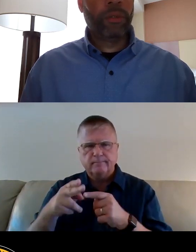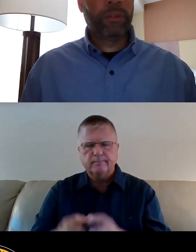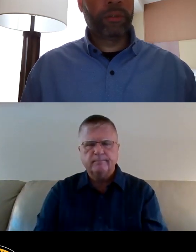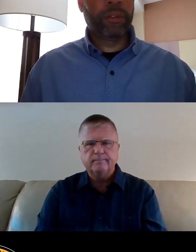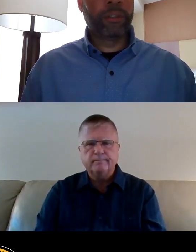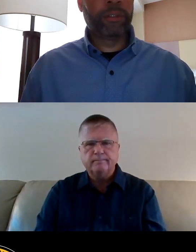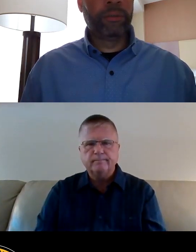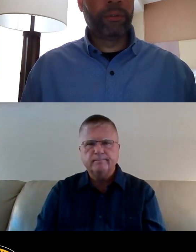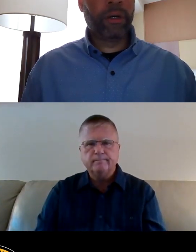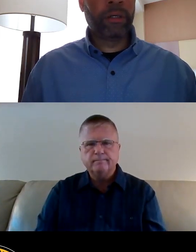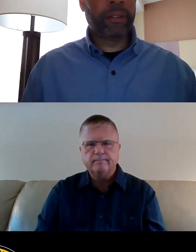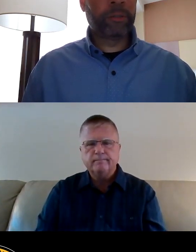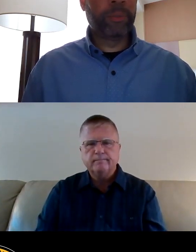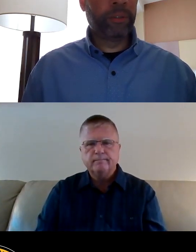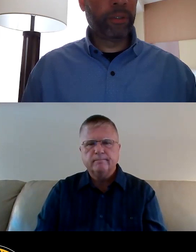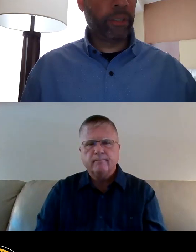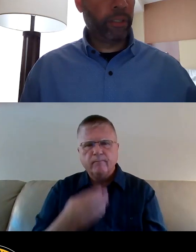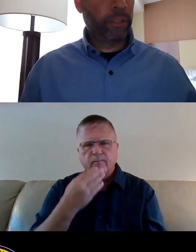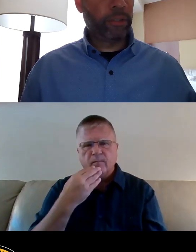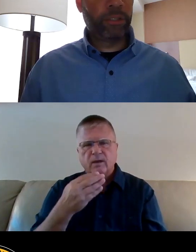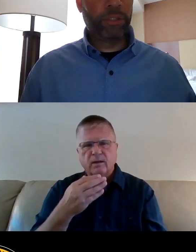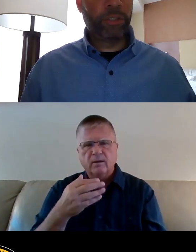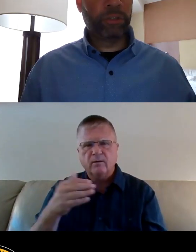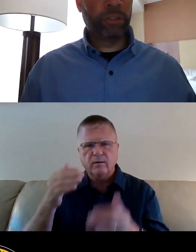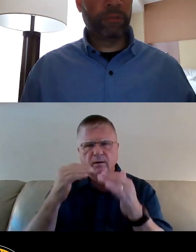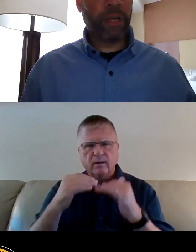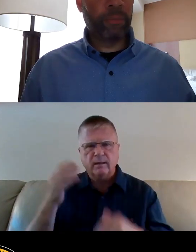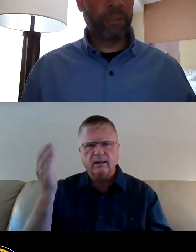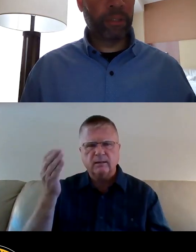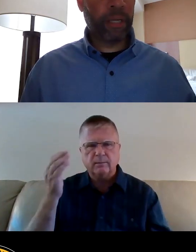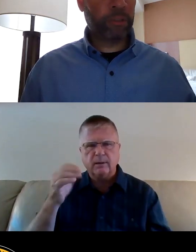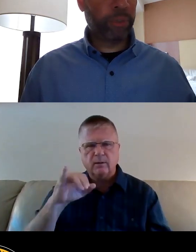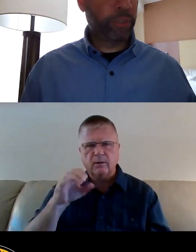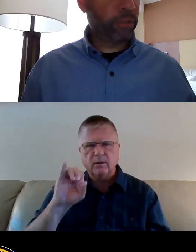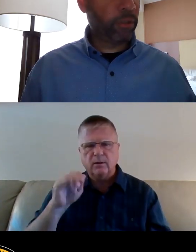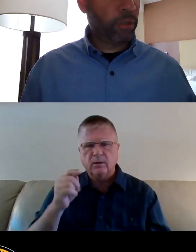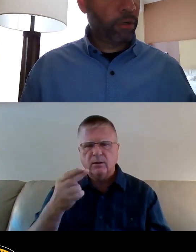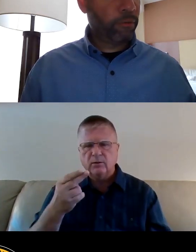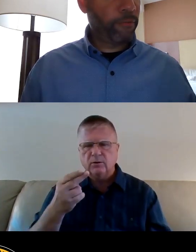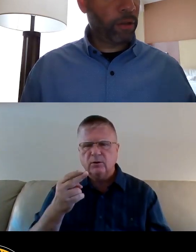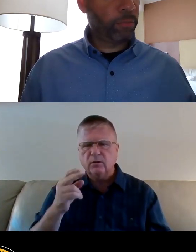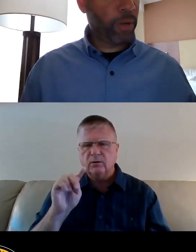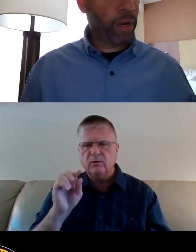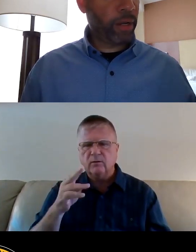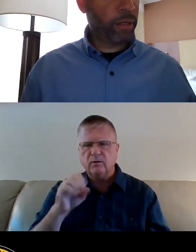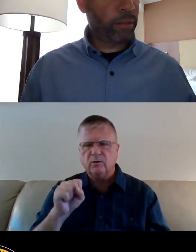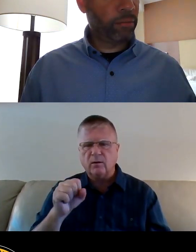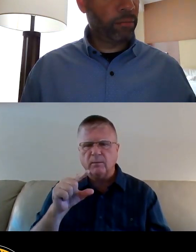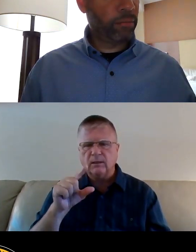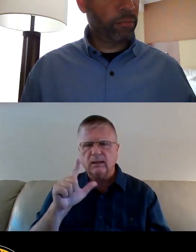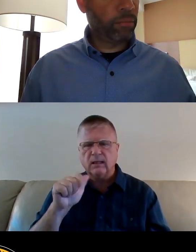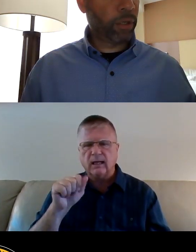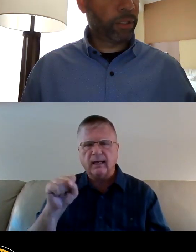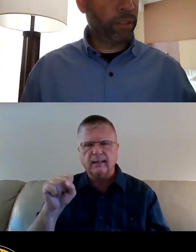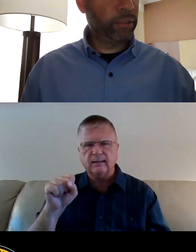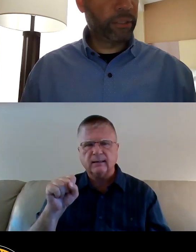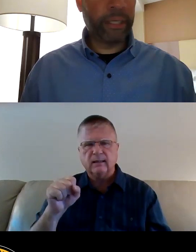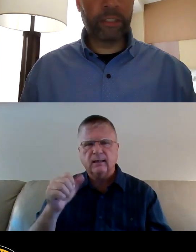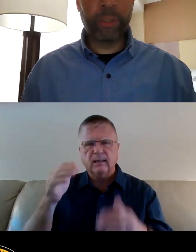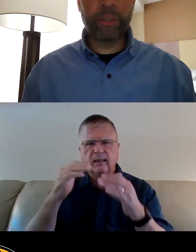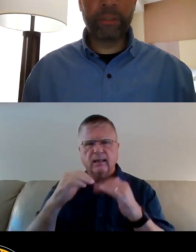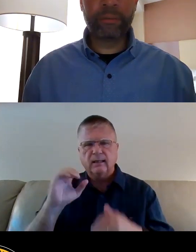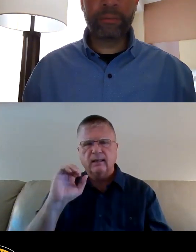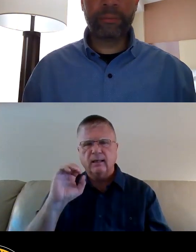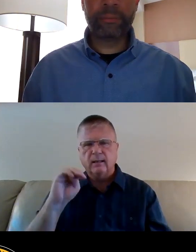Thank you. Our next speaker is Joseph Thomas Glasbrenner, followed by Marquis